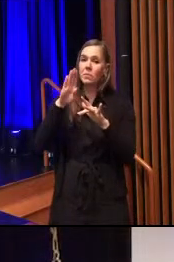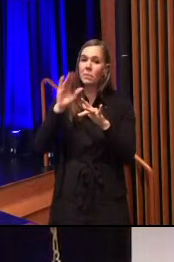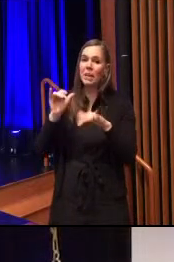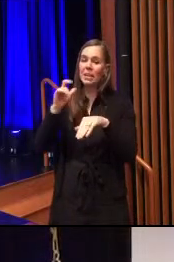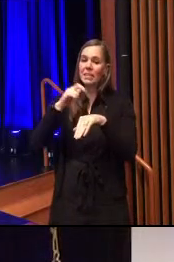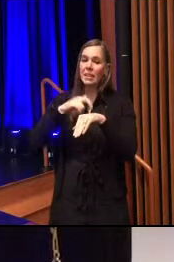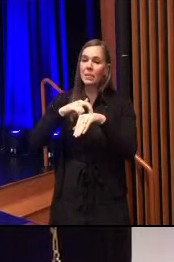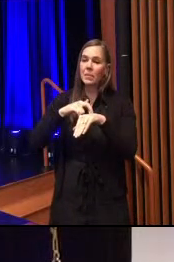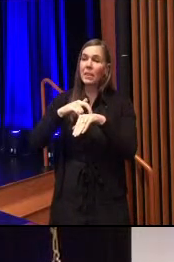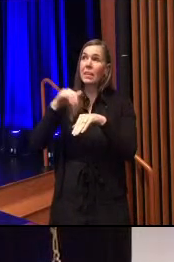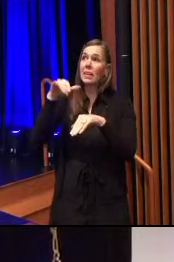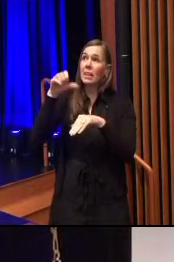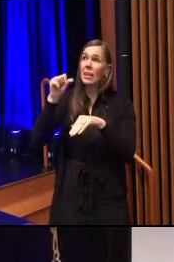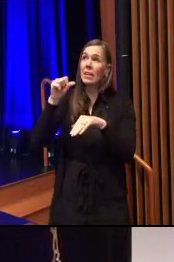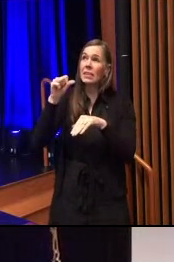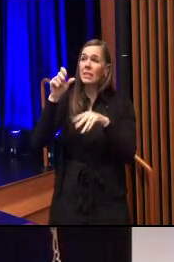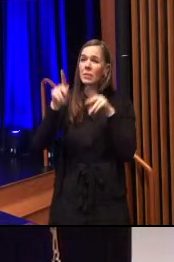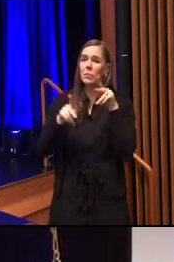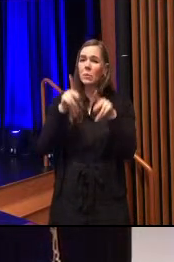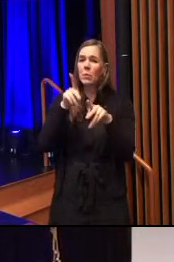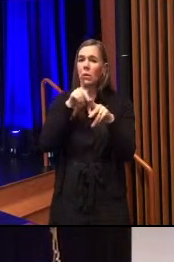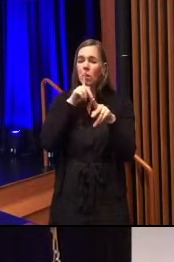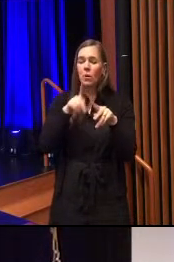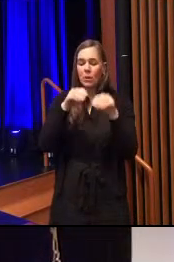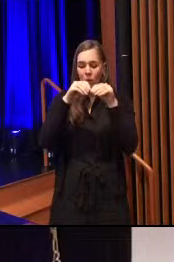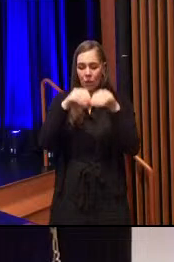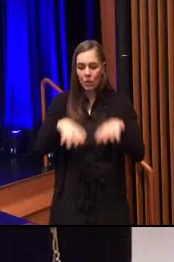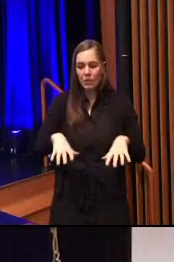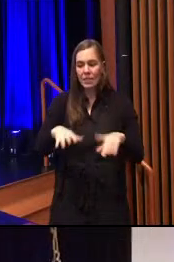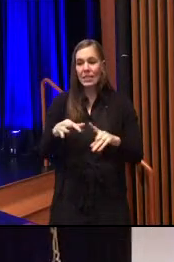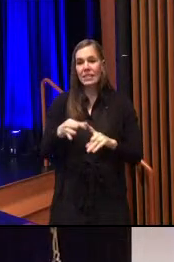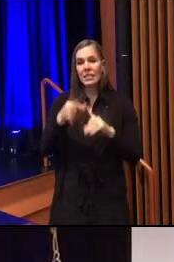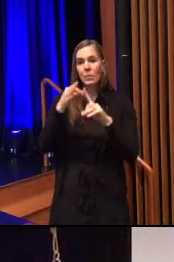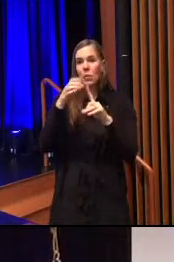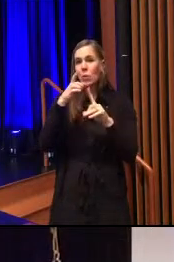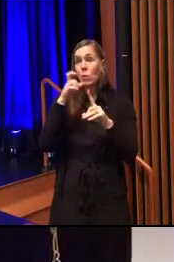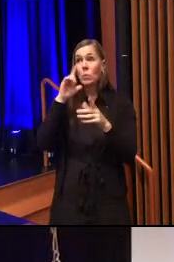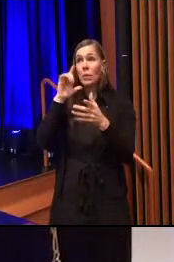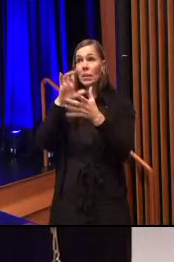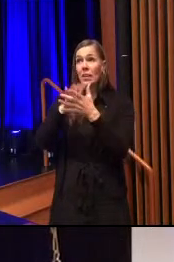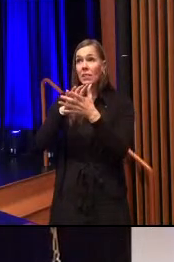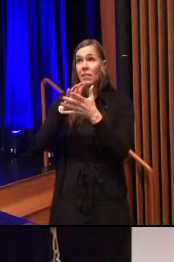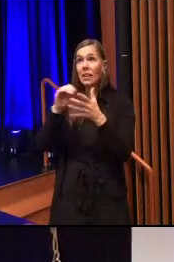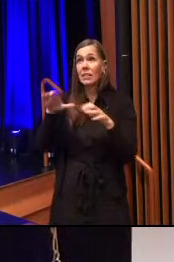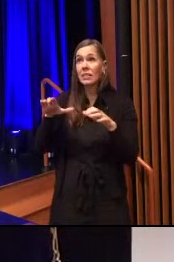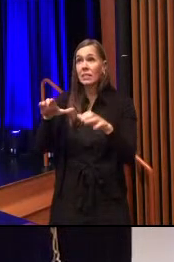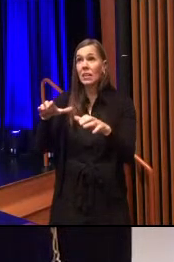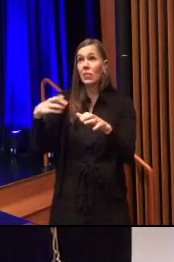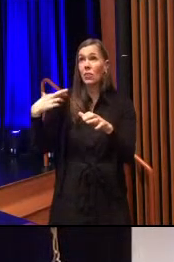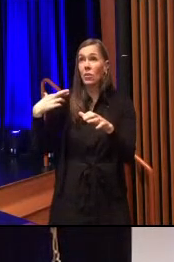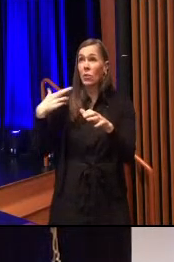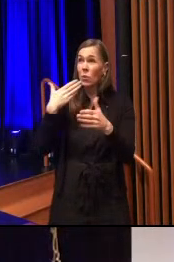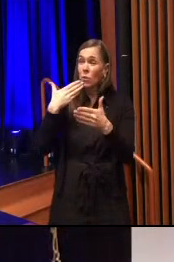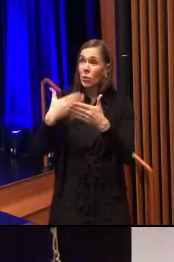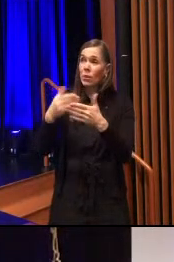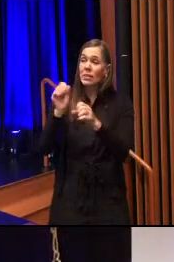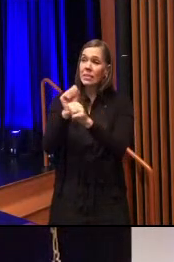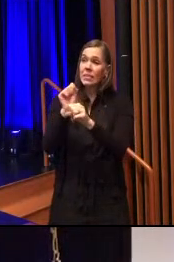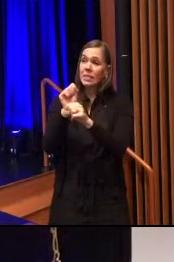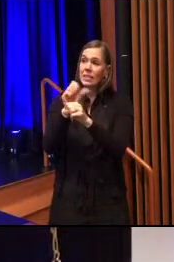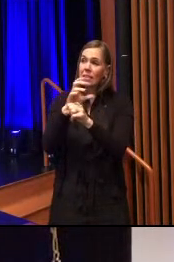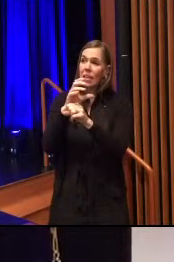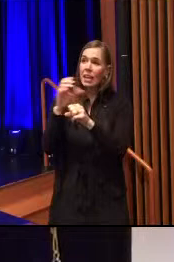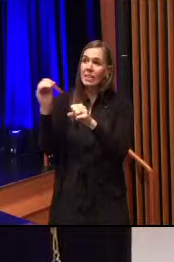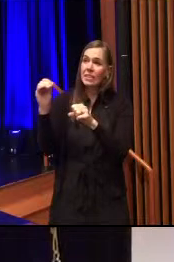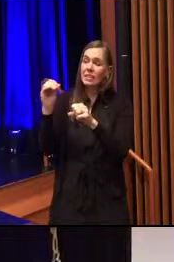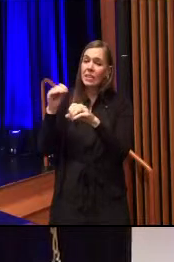indeed mankind is in loss except for those who have believed and done righteous deeds and advised